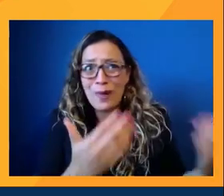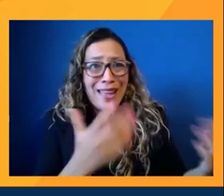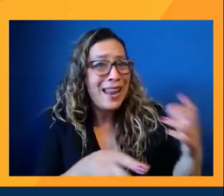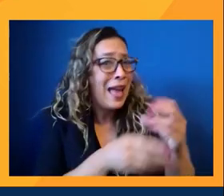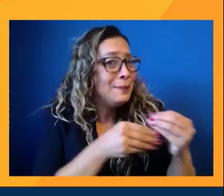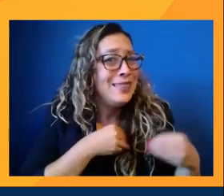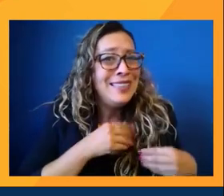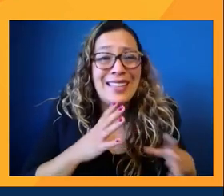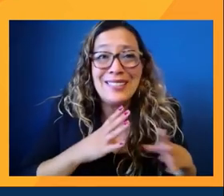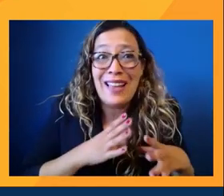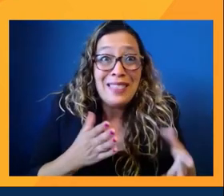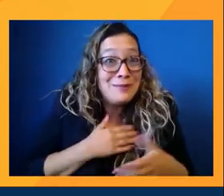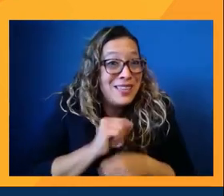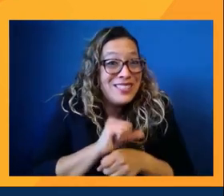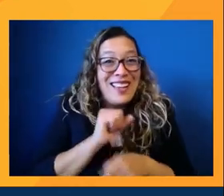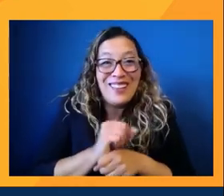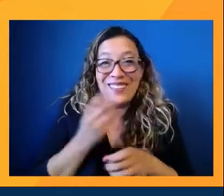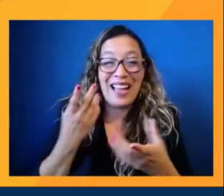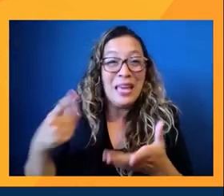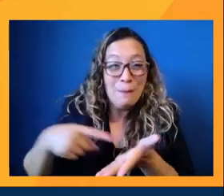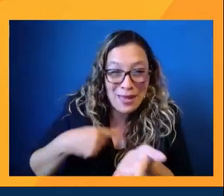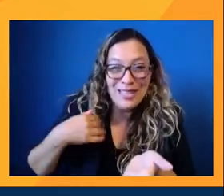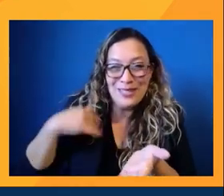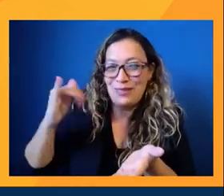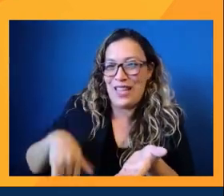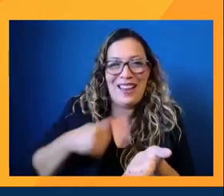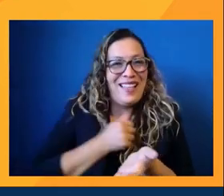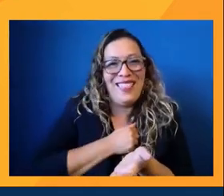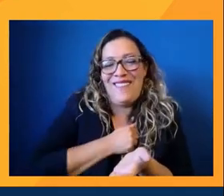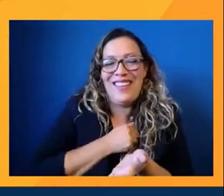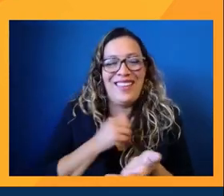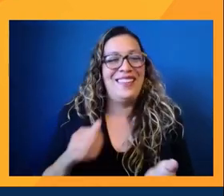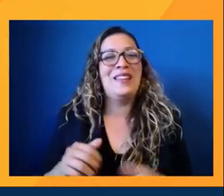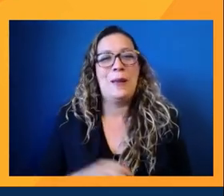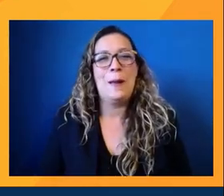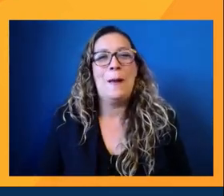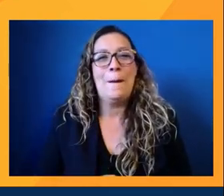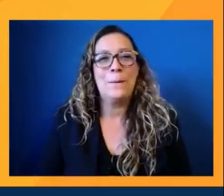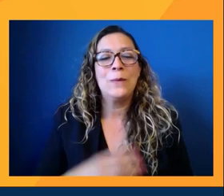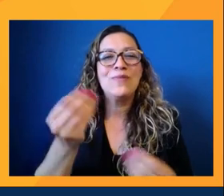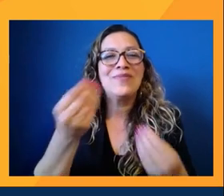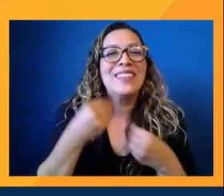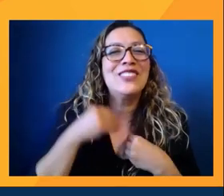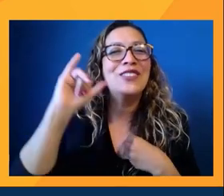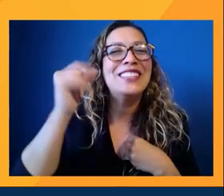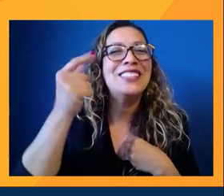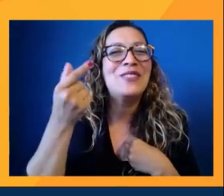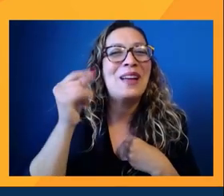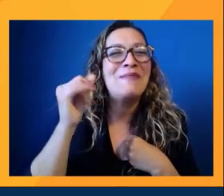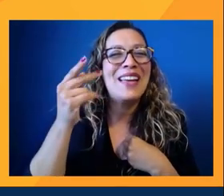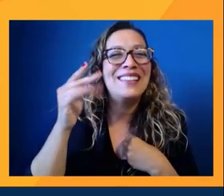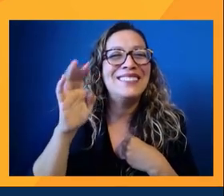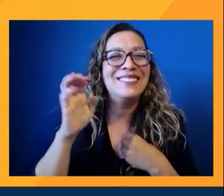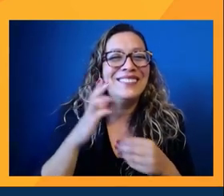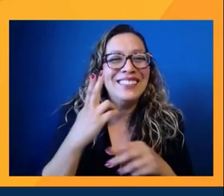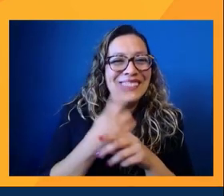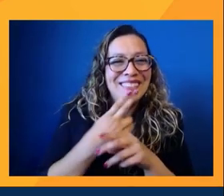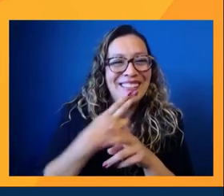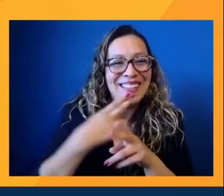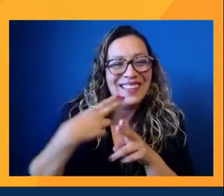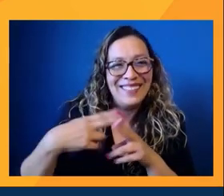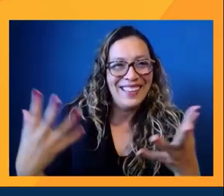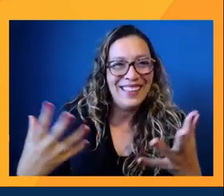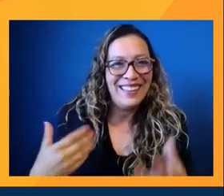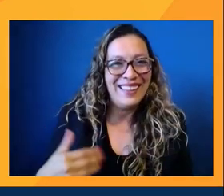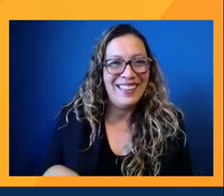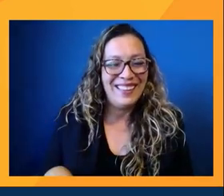That's what I'm surprised. I didn't like to do that. And I love it. Give handle. Give us your Instagram handle while we're here. So if anybody. I'm